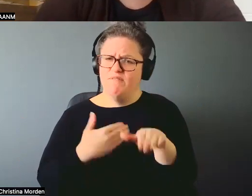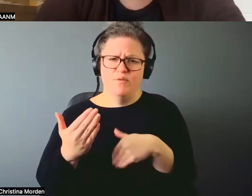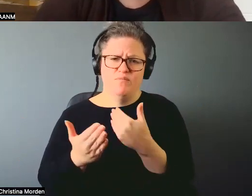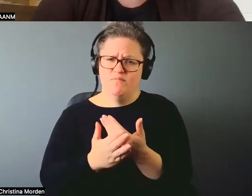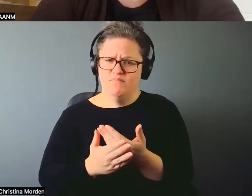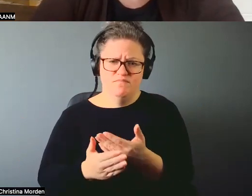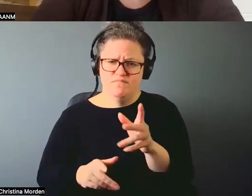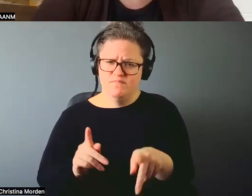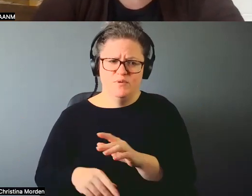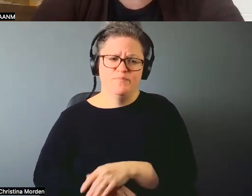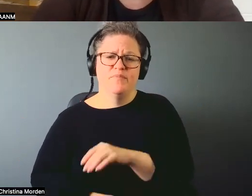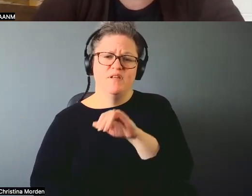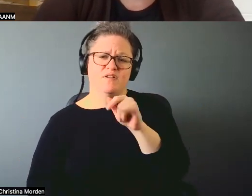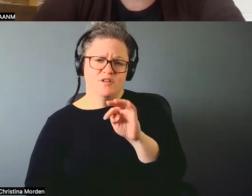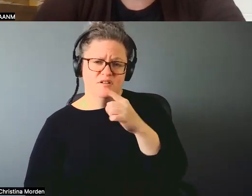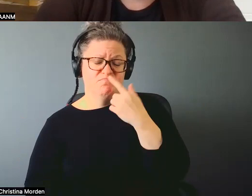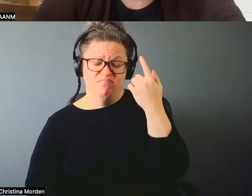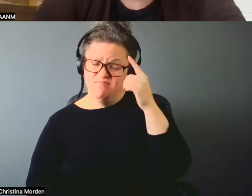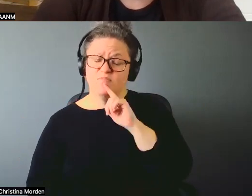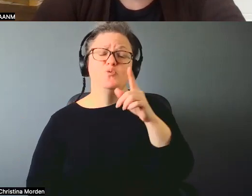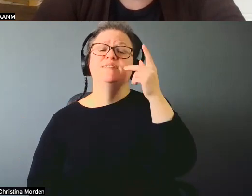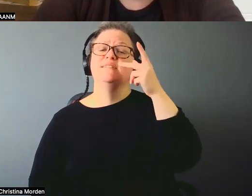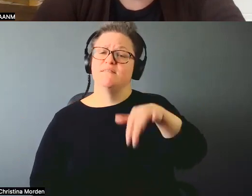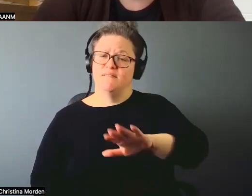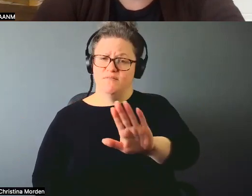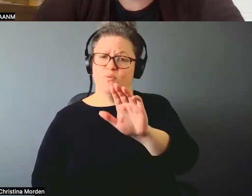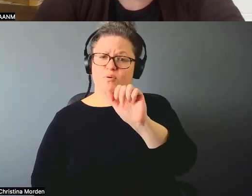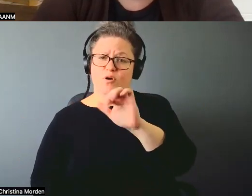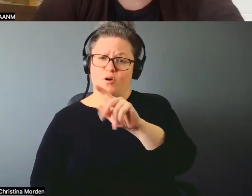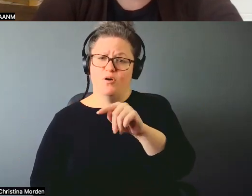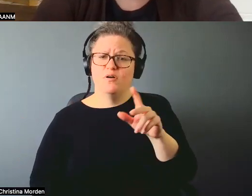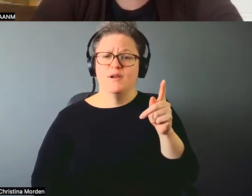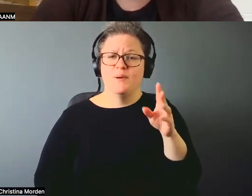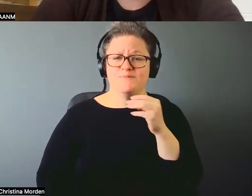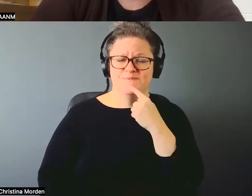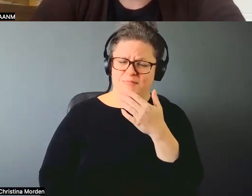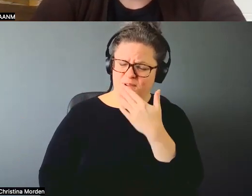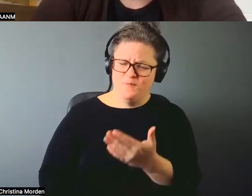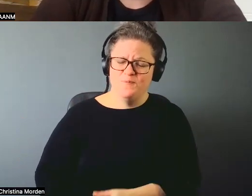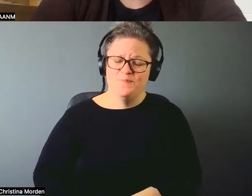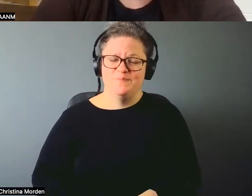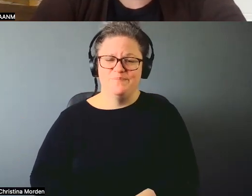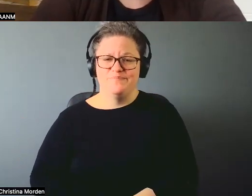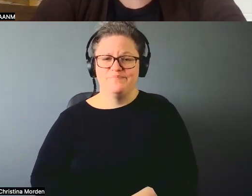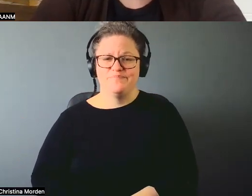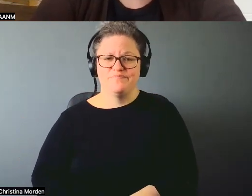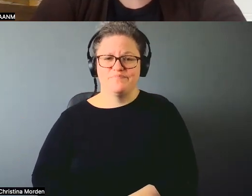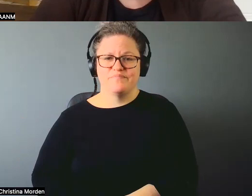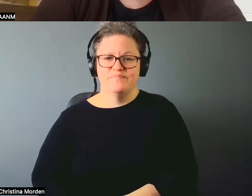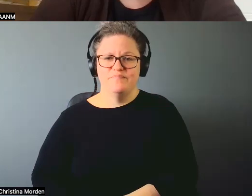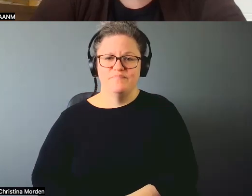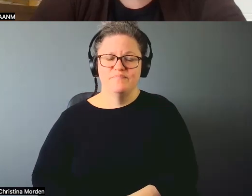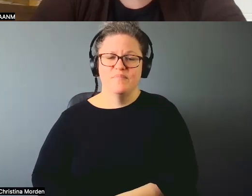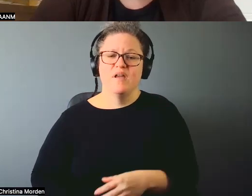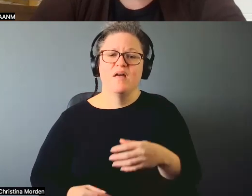Absolutely. And it comes through in your work. Thank you. Yes. So as I told you,